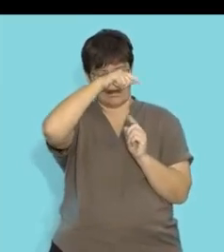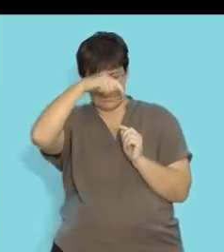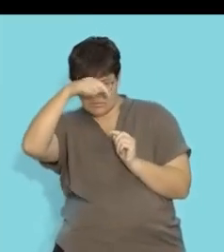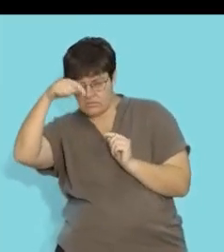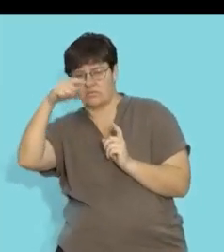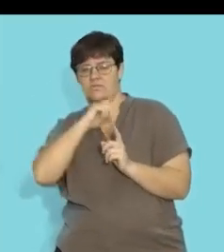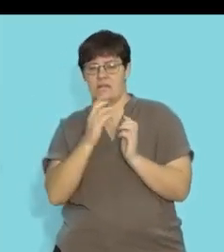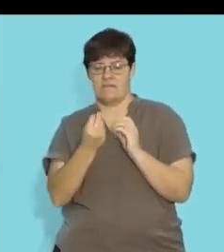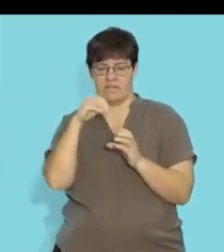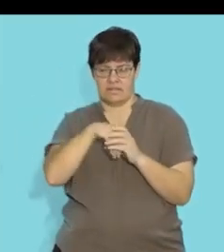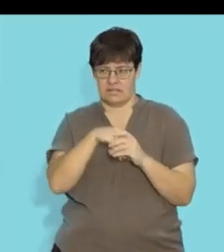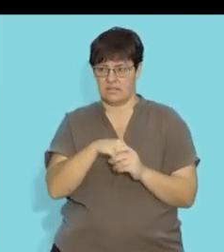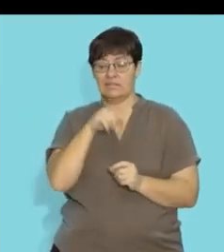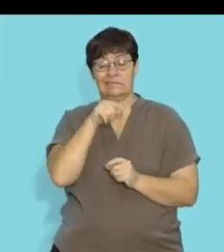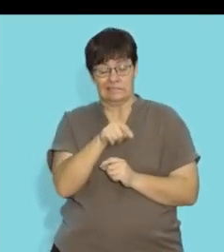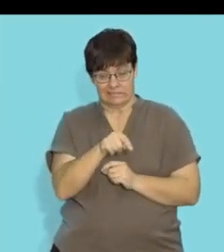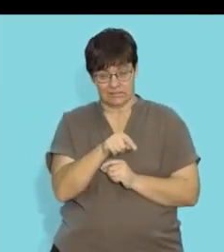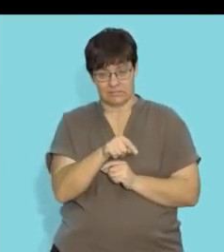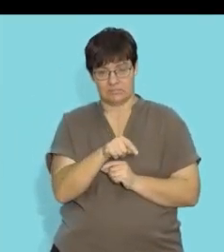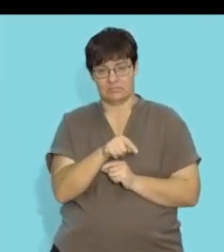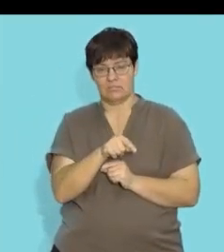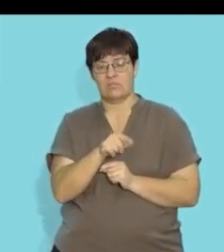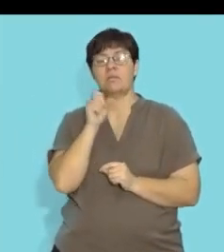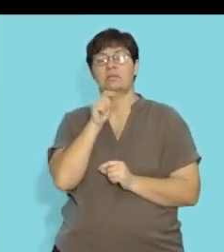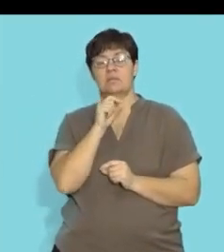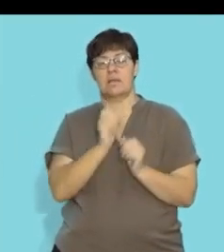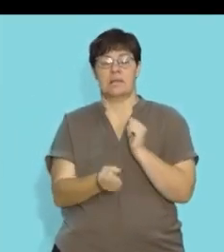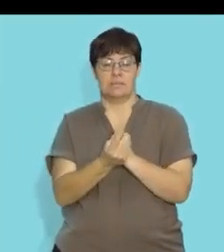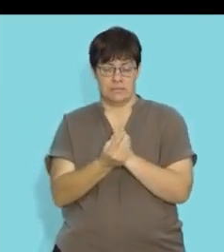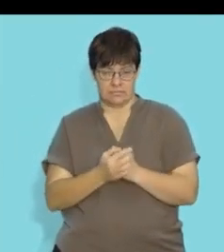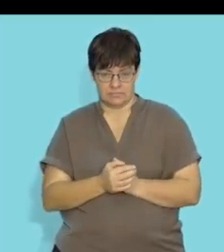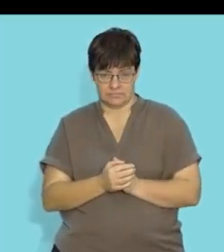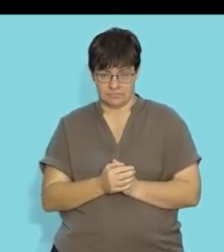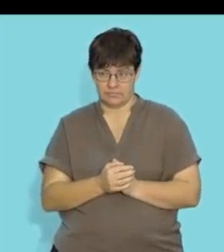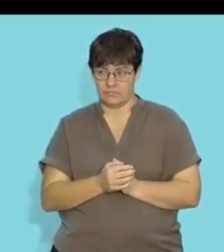so these coil tubes are the tubes in which spermatogenesis occurs so these tubes